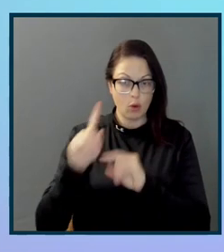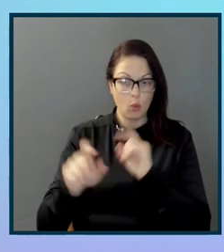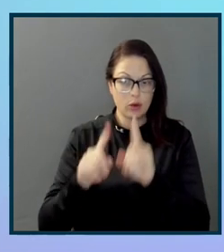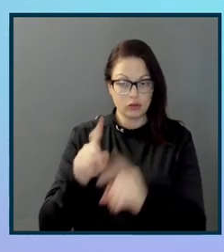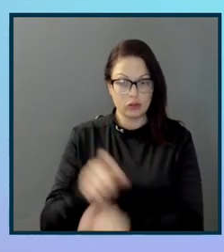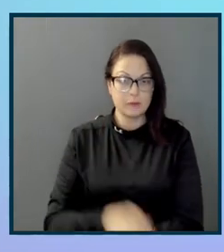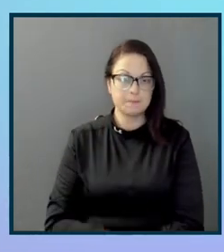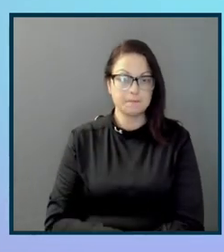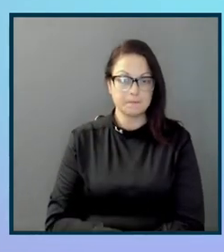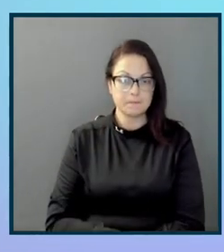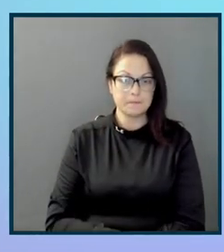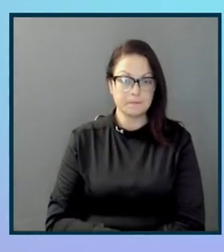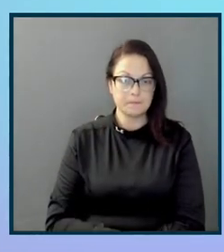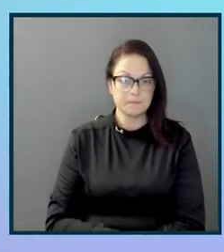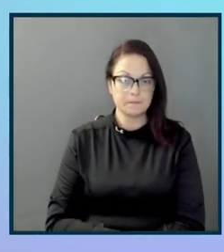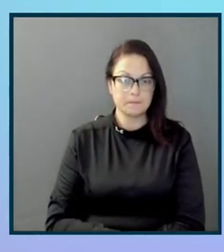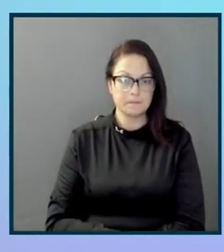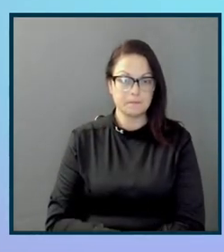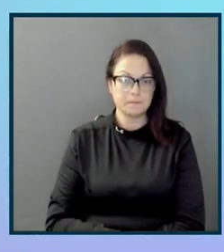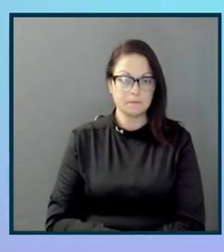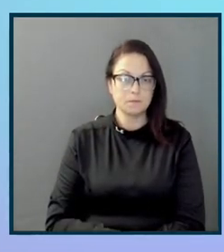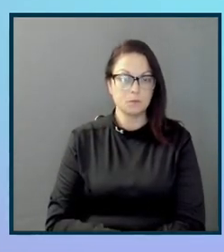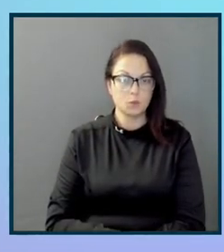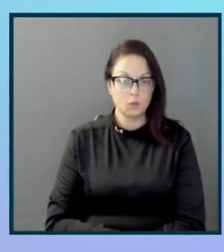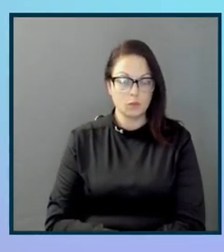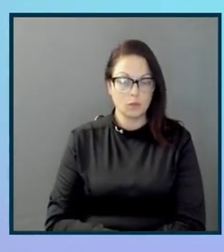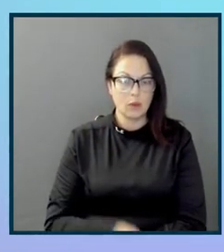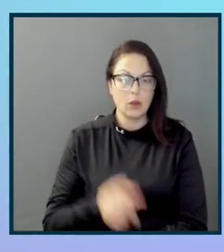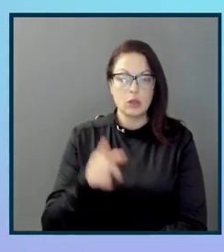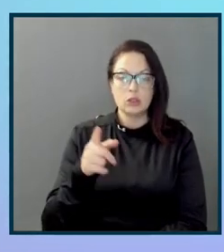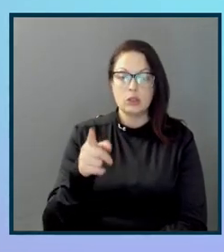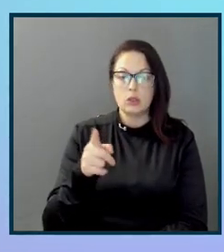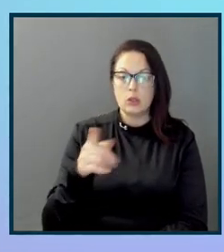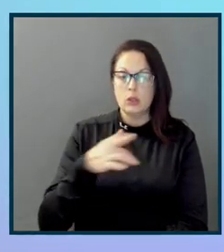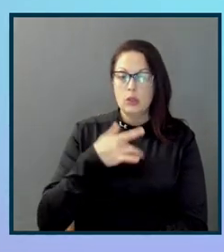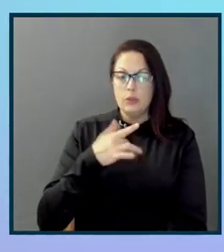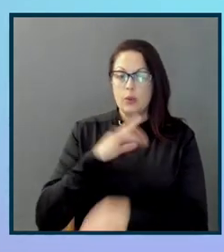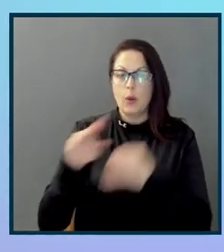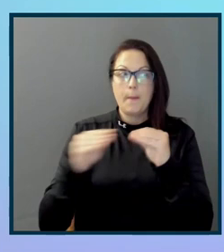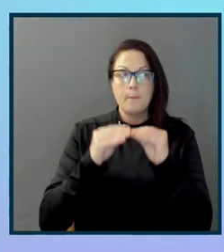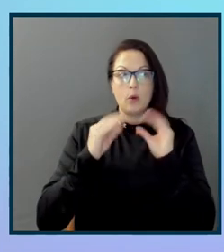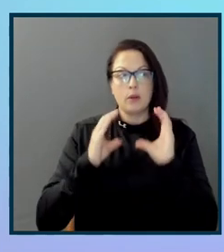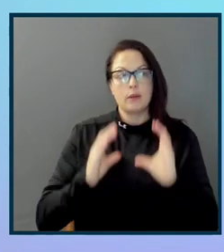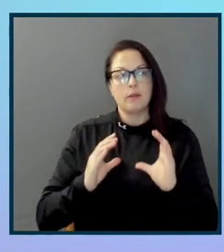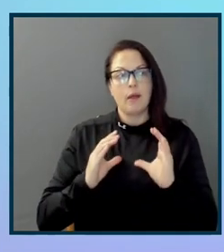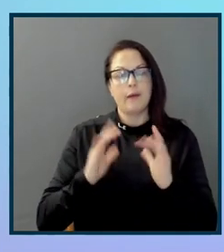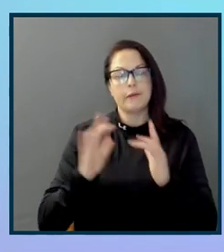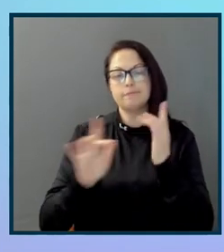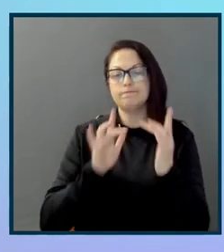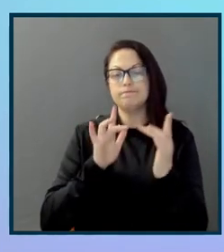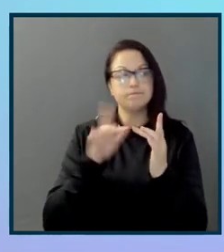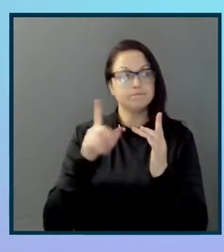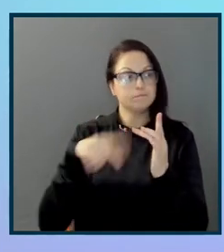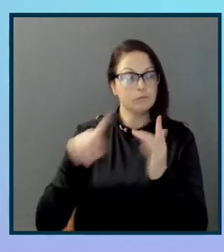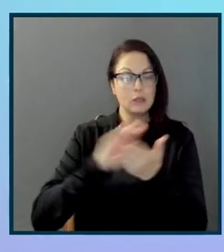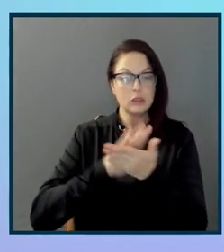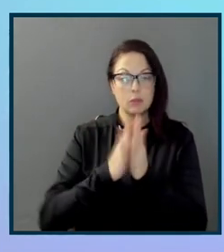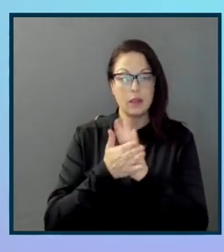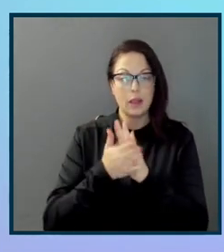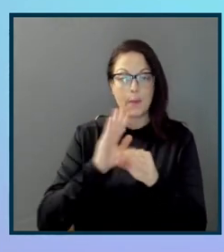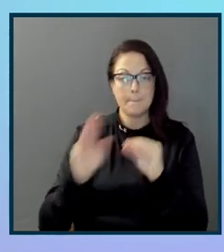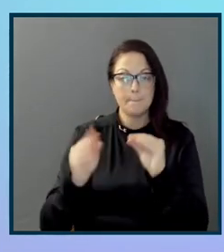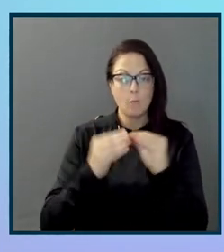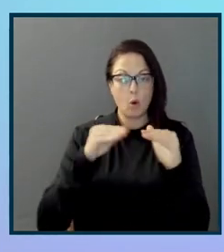The question is, do you often find more clients reaching out to become more accessible? Or